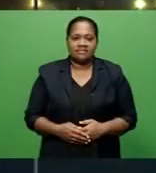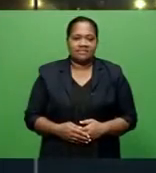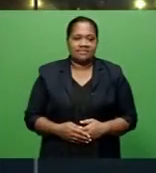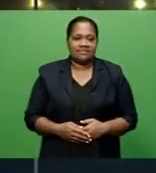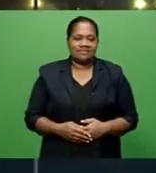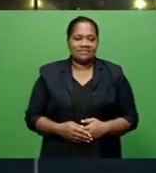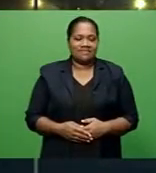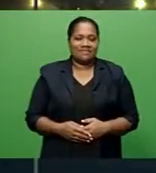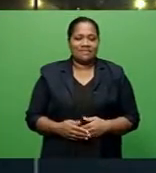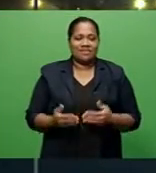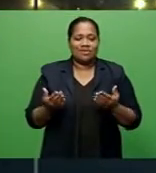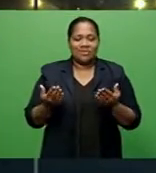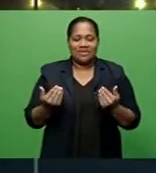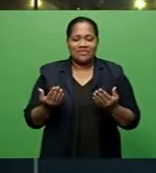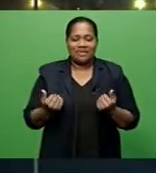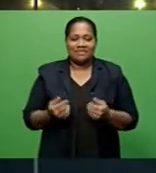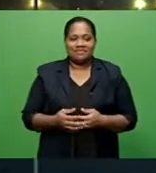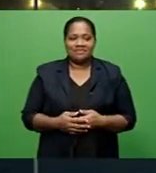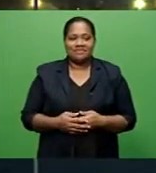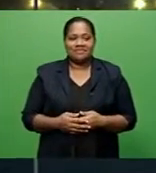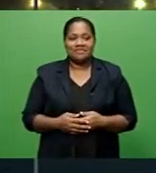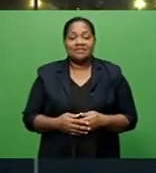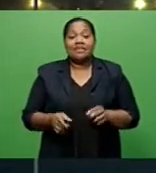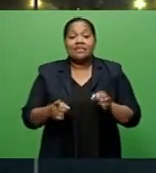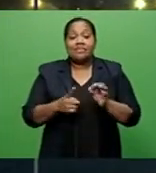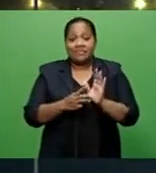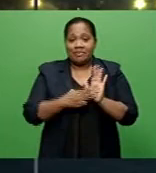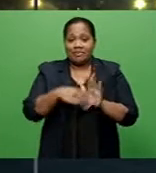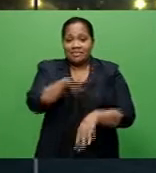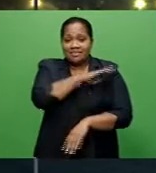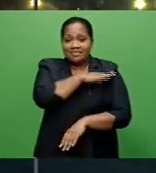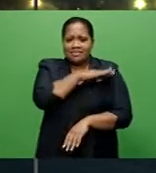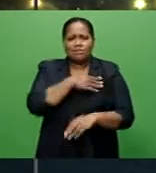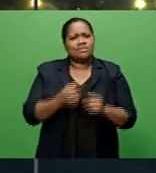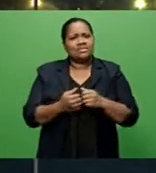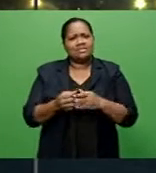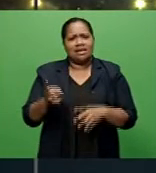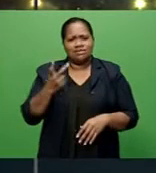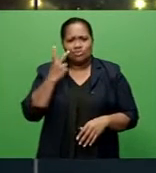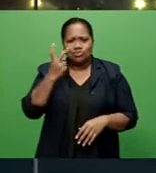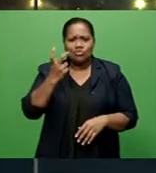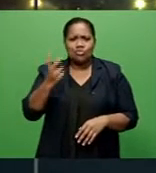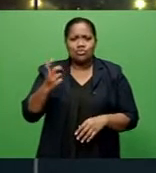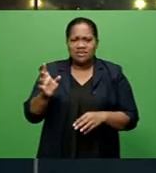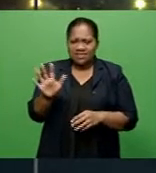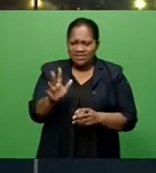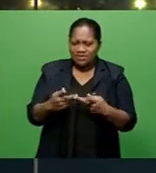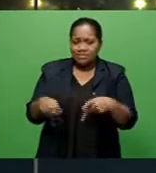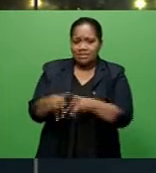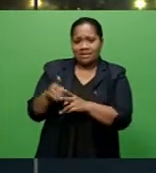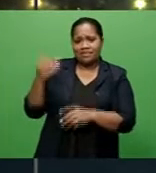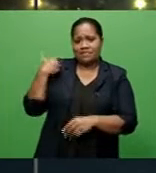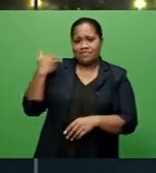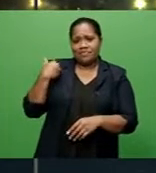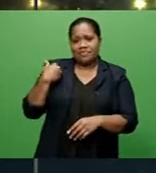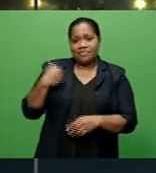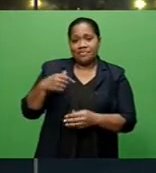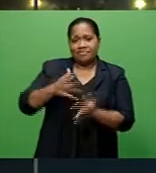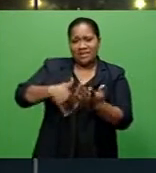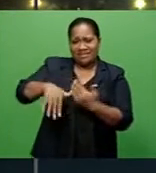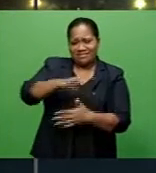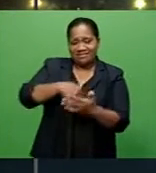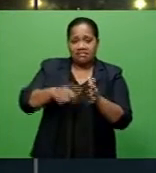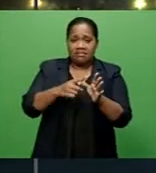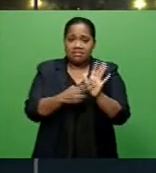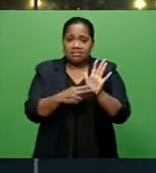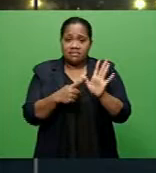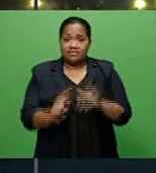Welcome back. Prime Minister Vorengyan Baini Marama has started his tour of areas affected by tropical cyclone Ana. Baini Marama's